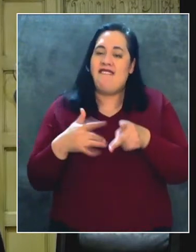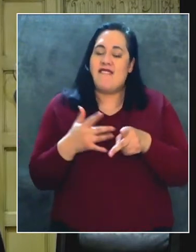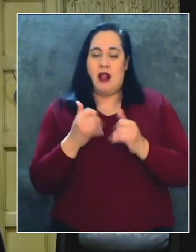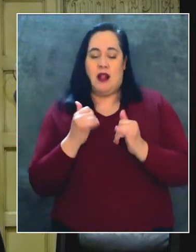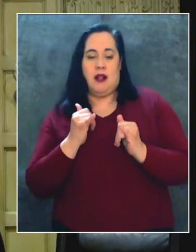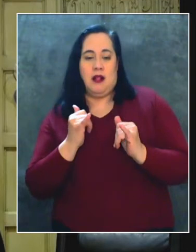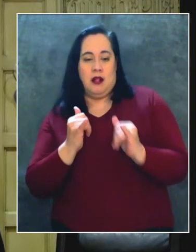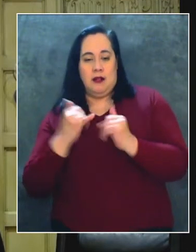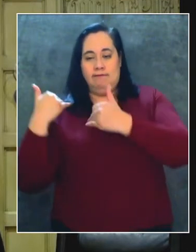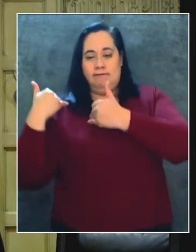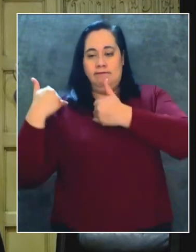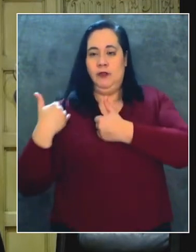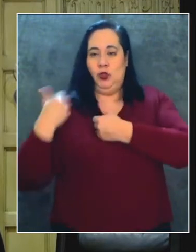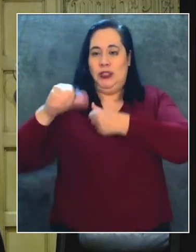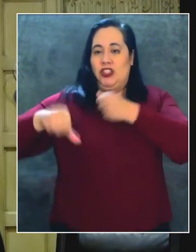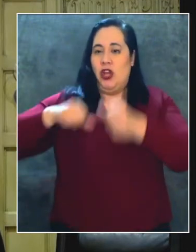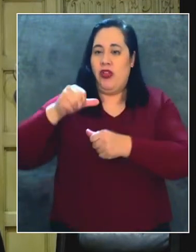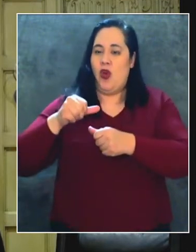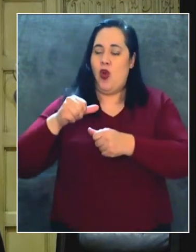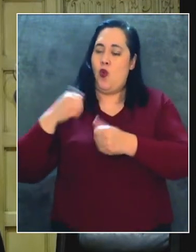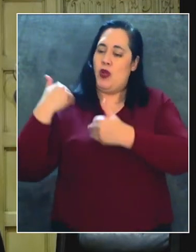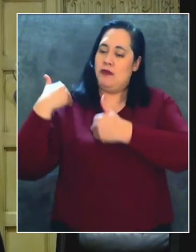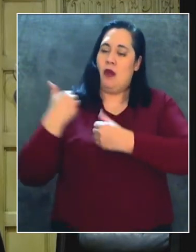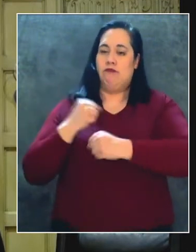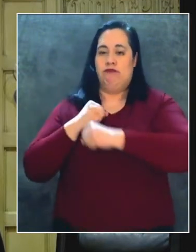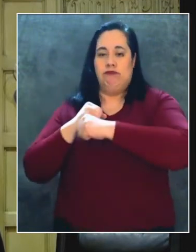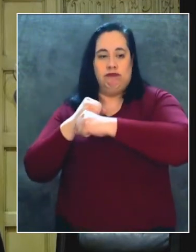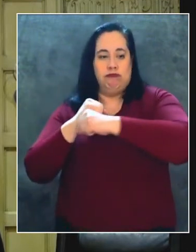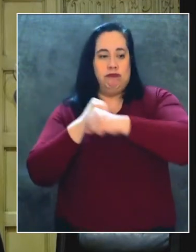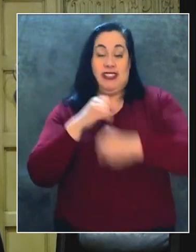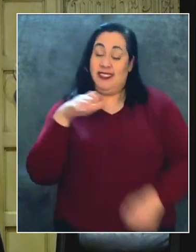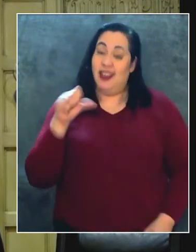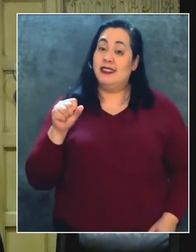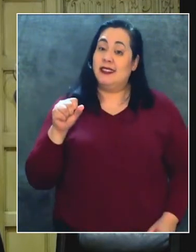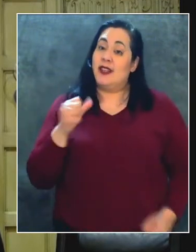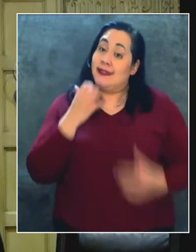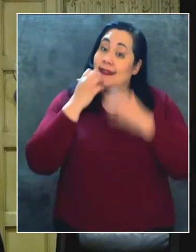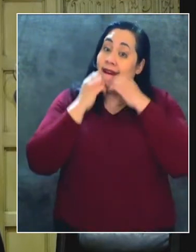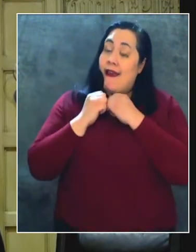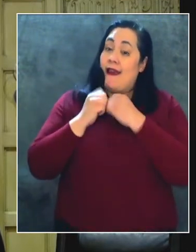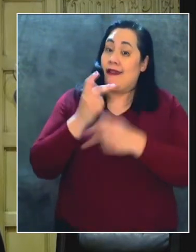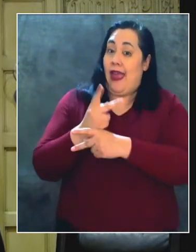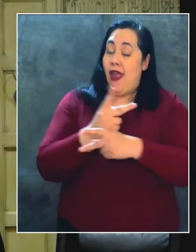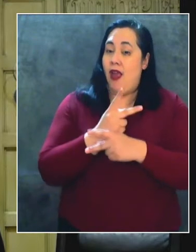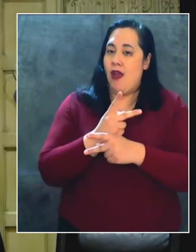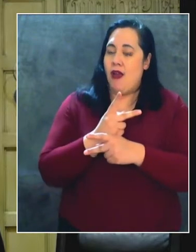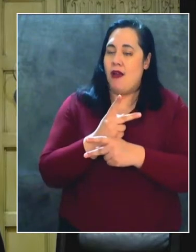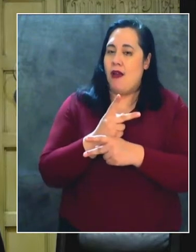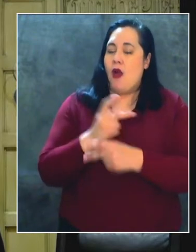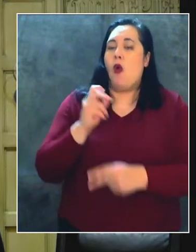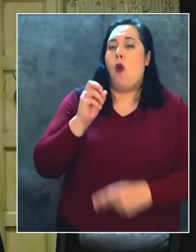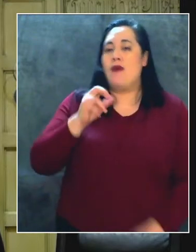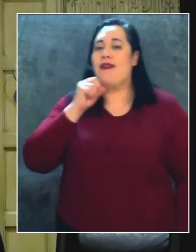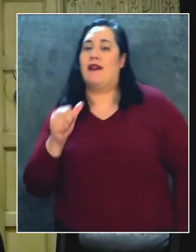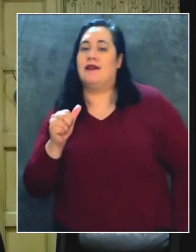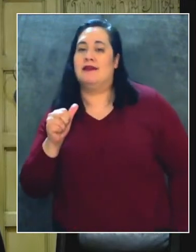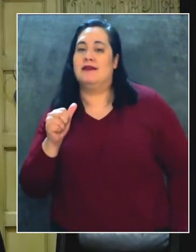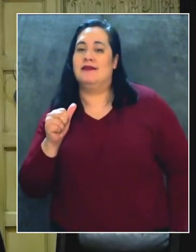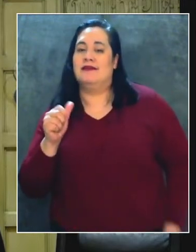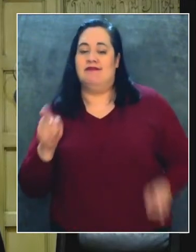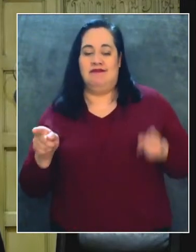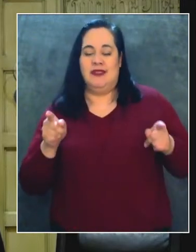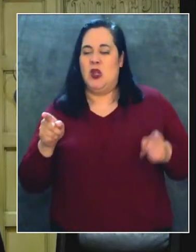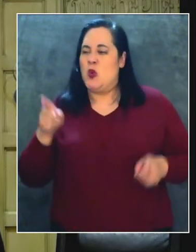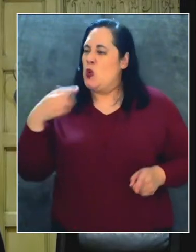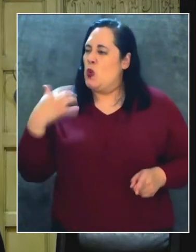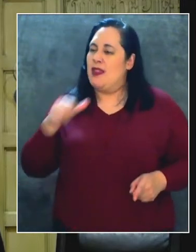obligation to one another, responsibility, and yes, caring, or not. It was one of the most un